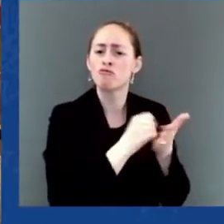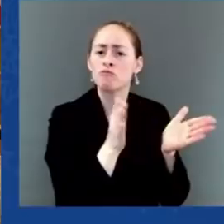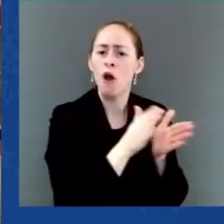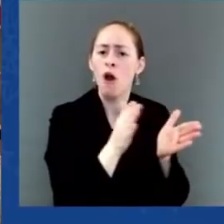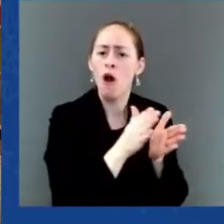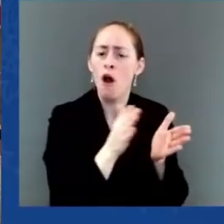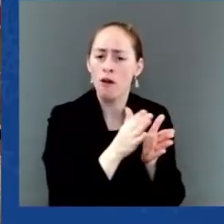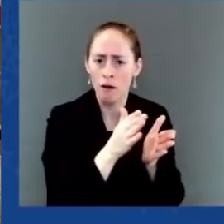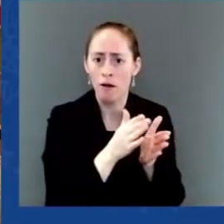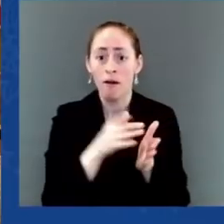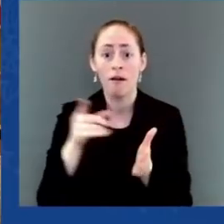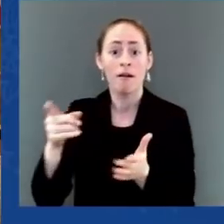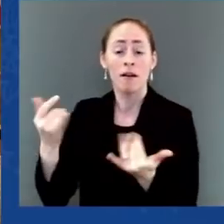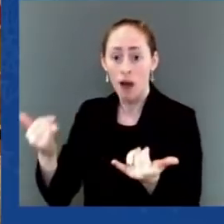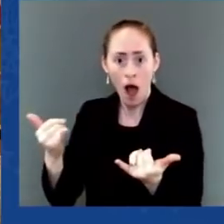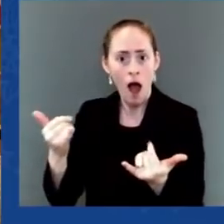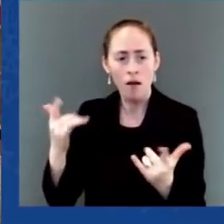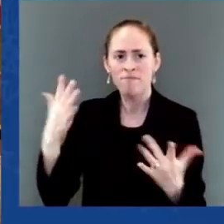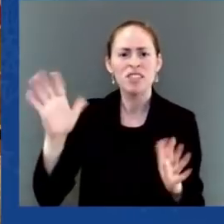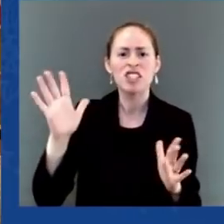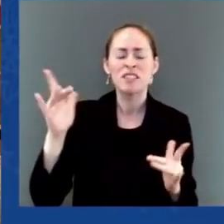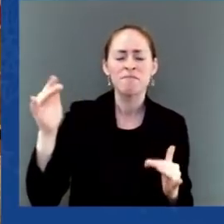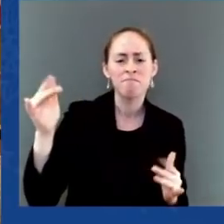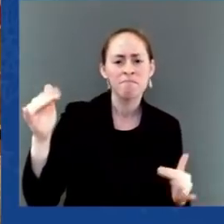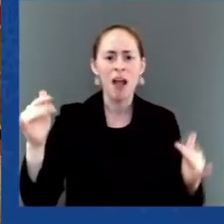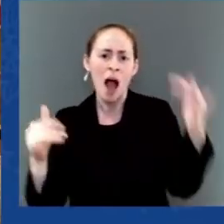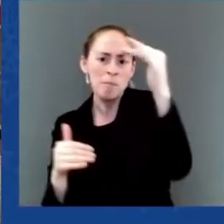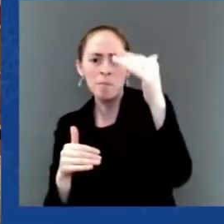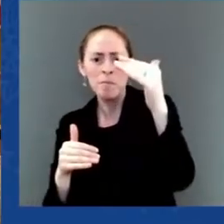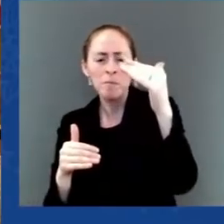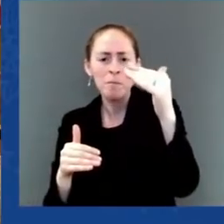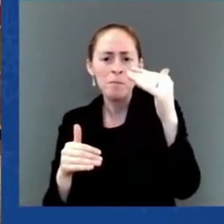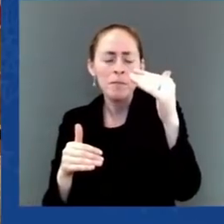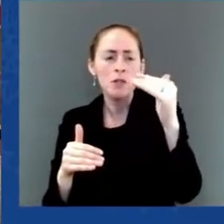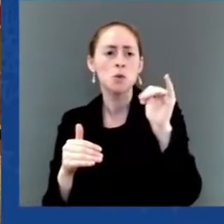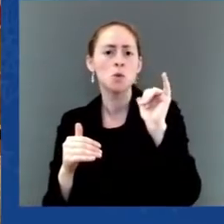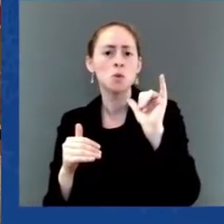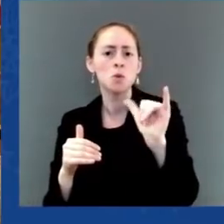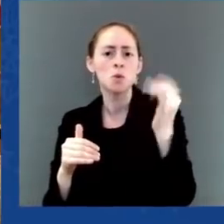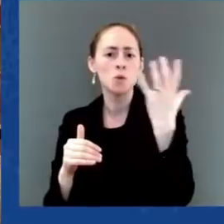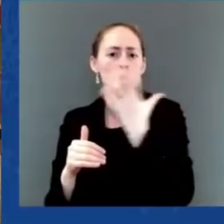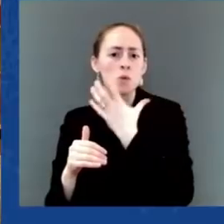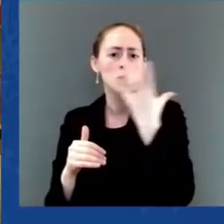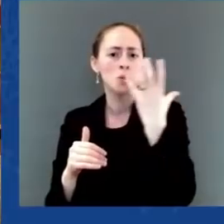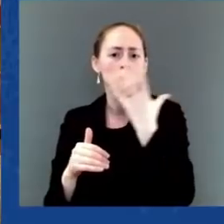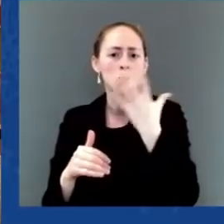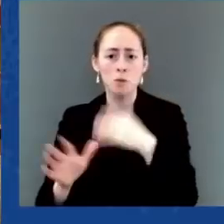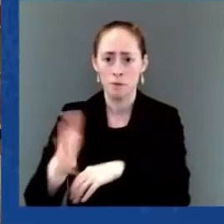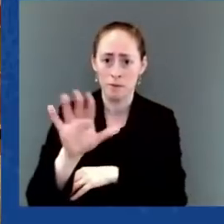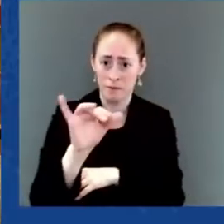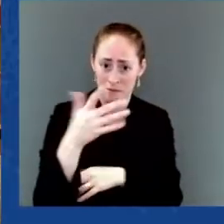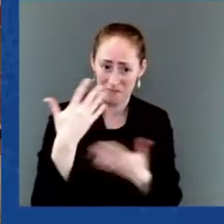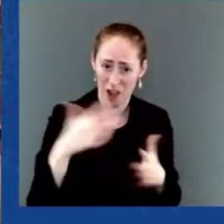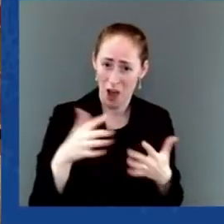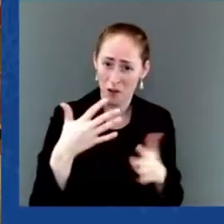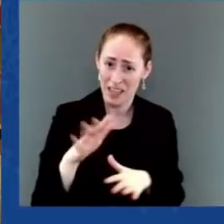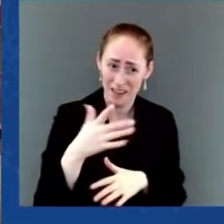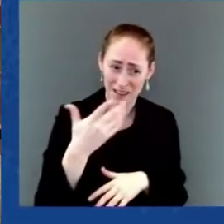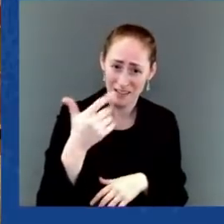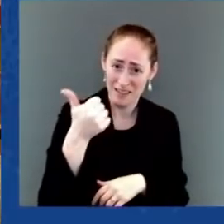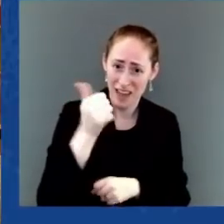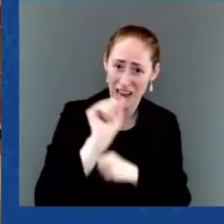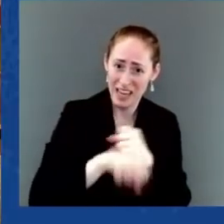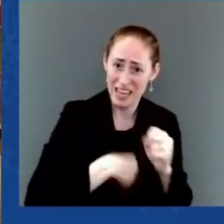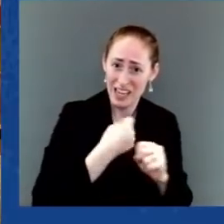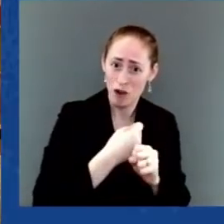If the trend seen in the last decade should prevail for the next 30 years,